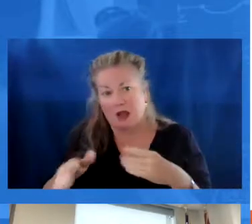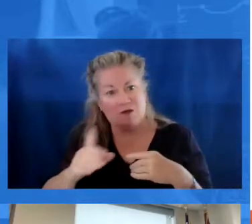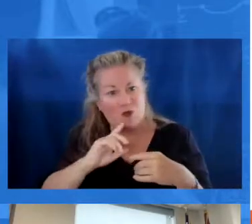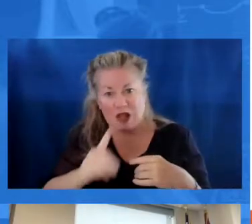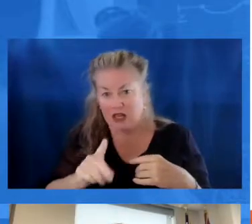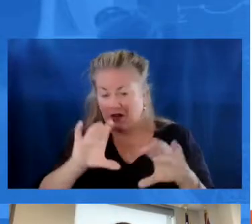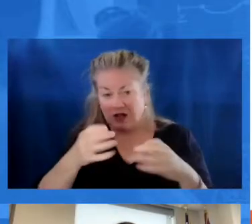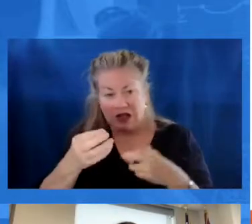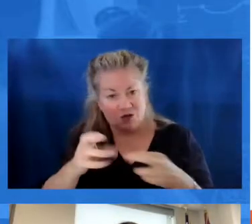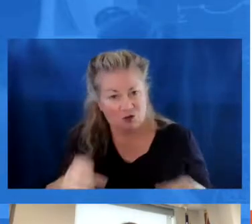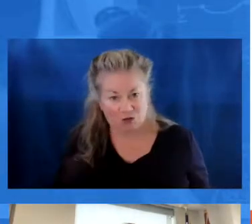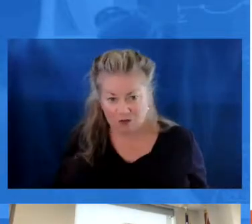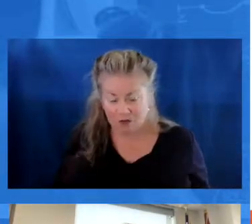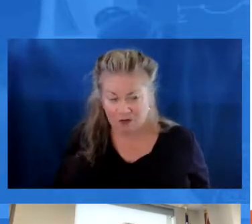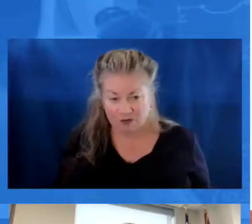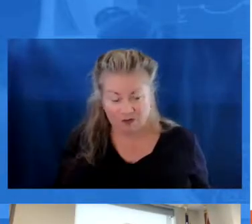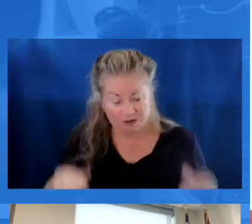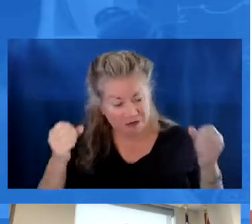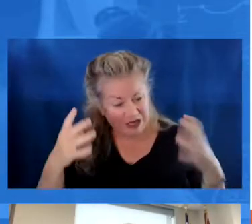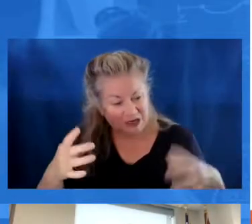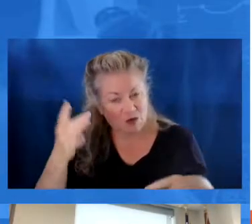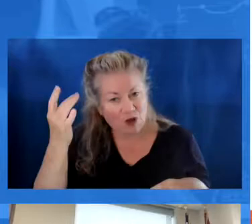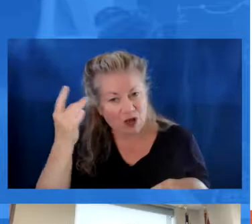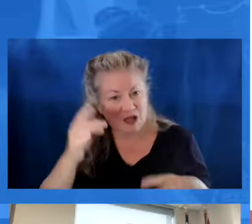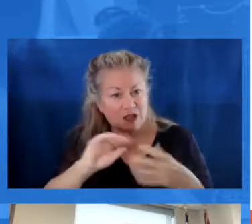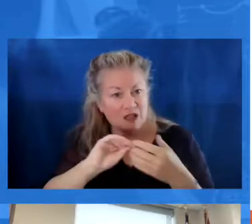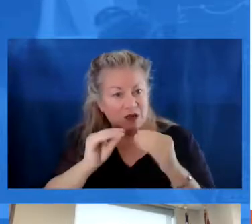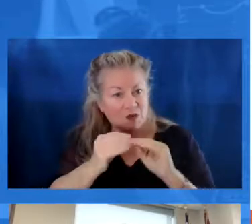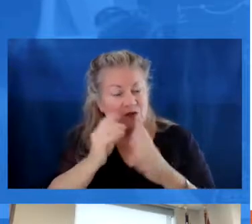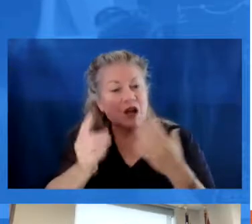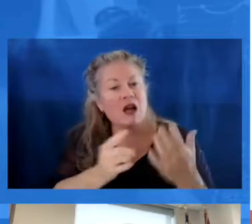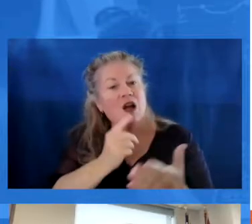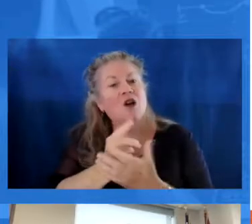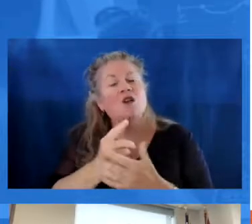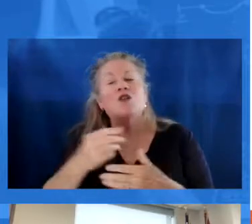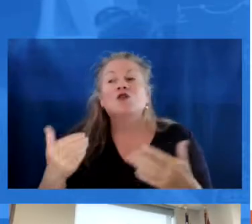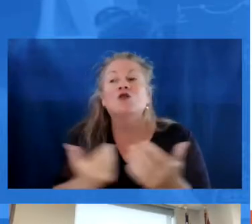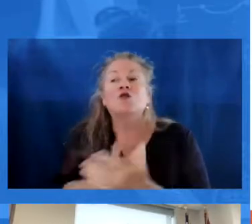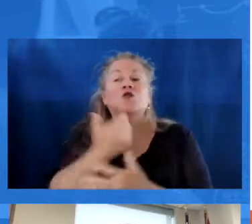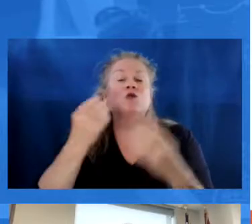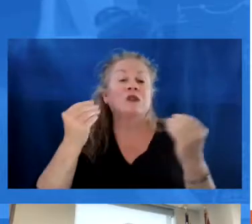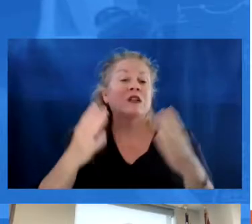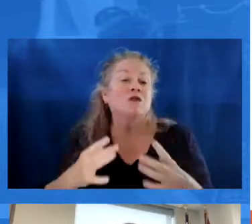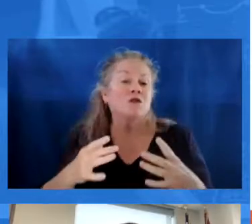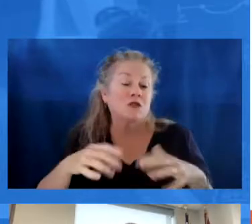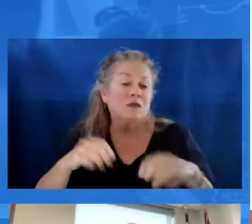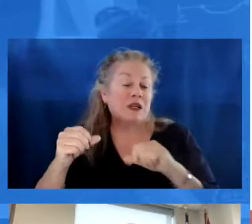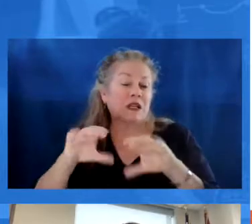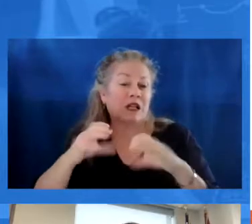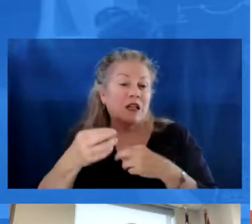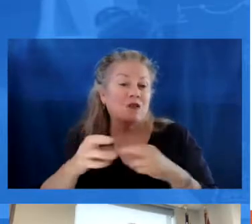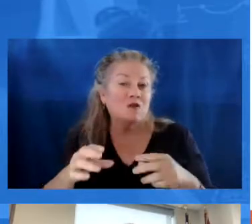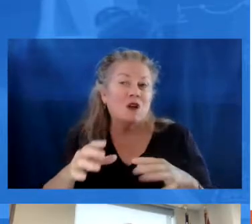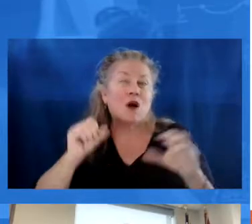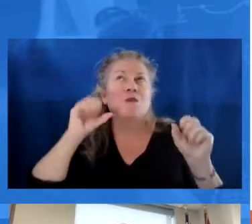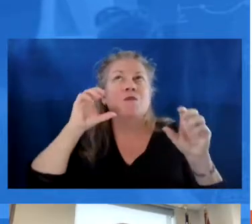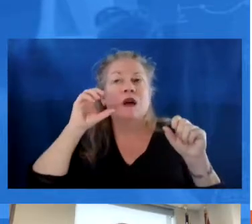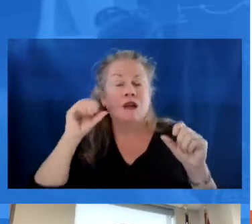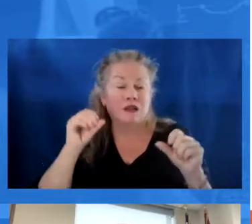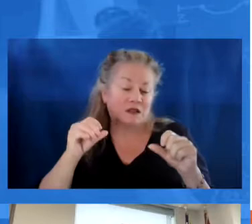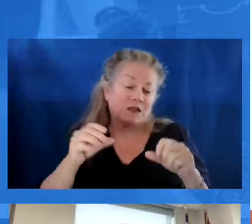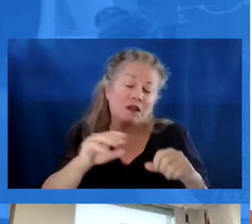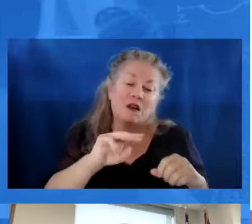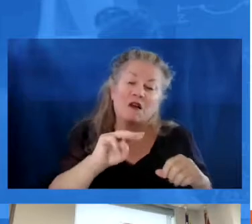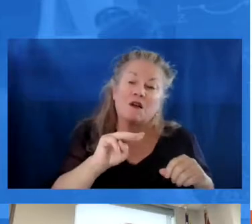unprepared for the realities of the classroom. A lot of that is because the number of hours that our new teachers spend in classrooms with